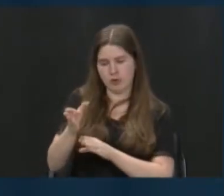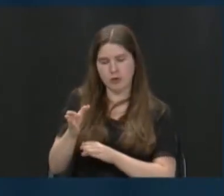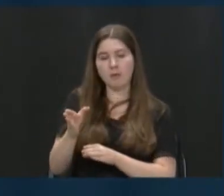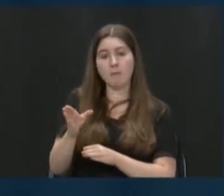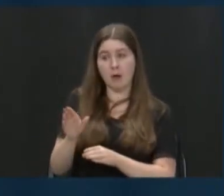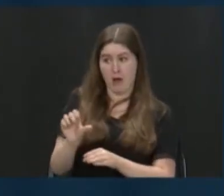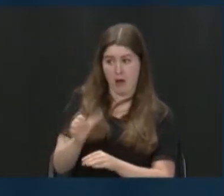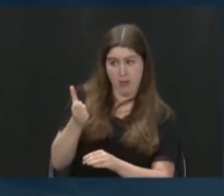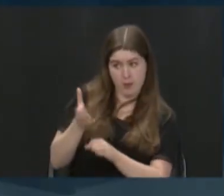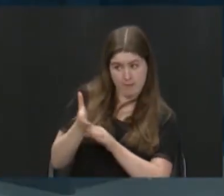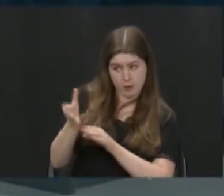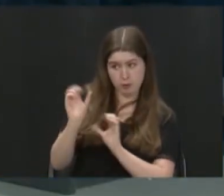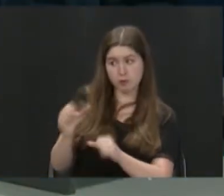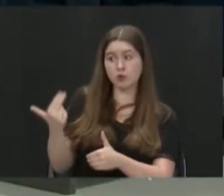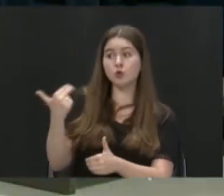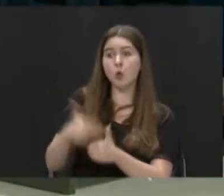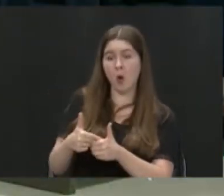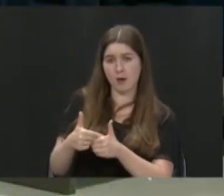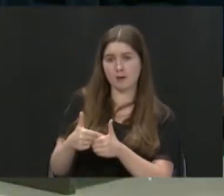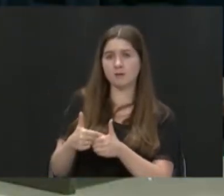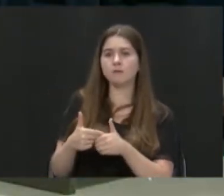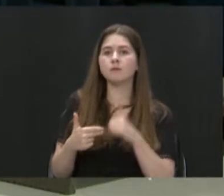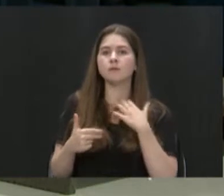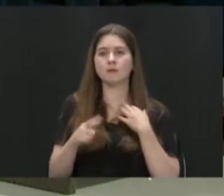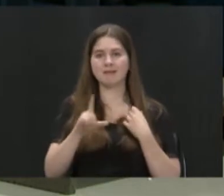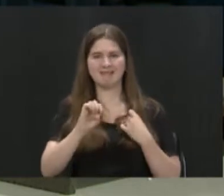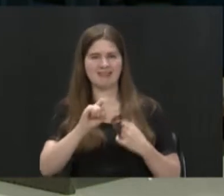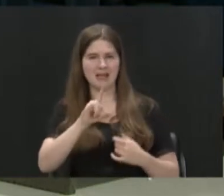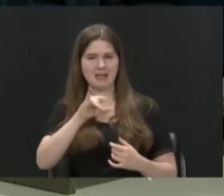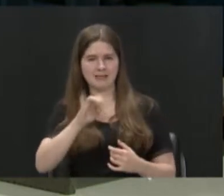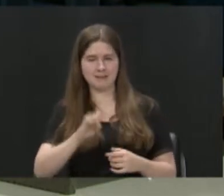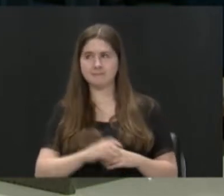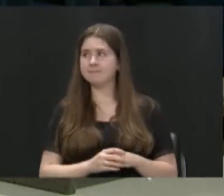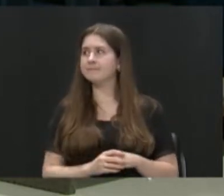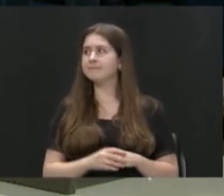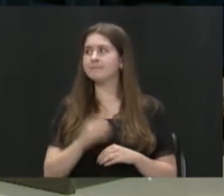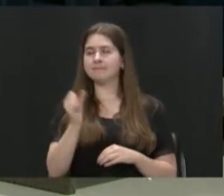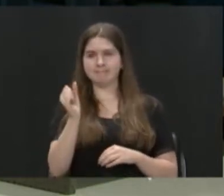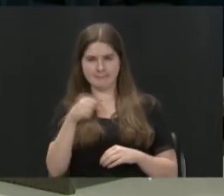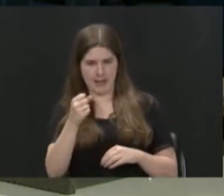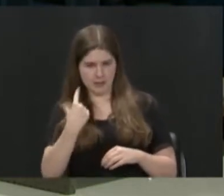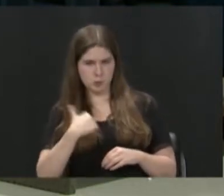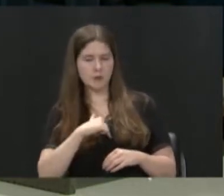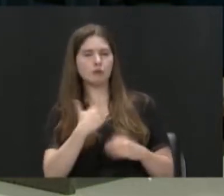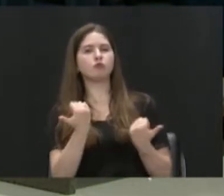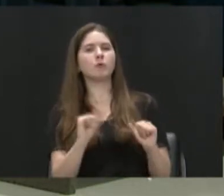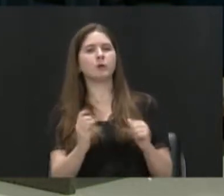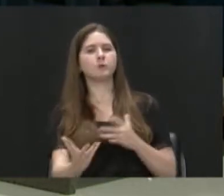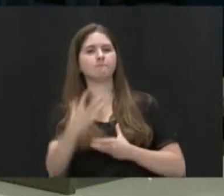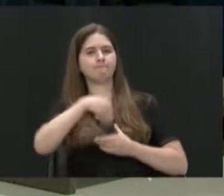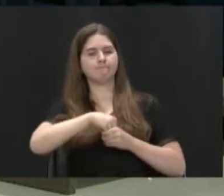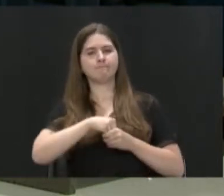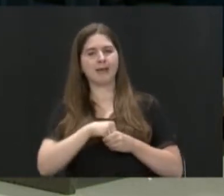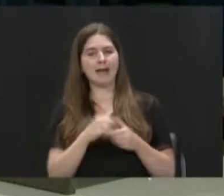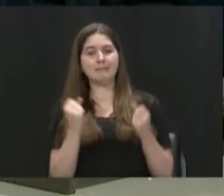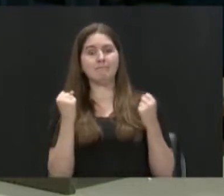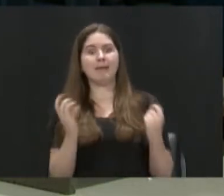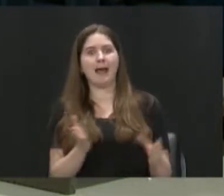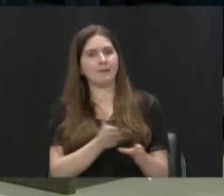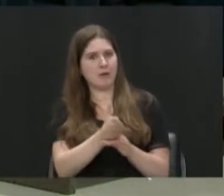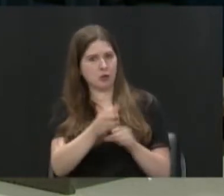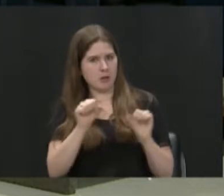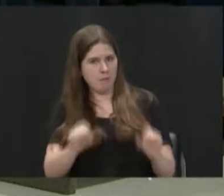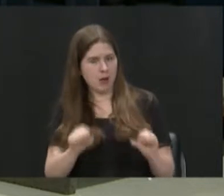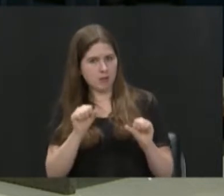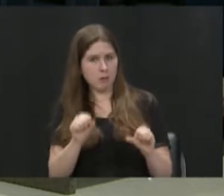also join the river stewards? We try to bring in as many different majors as possible. And so we try to be able to